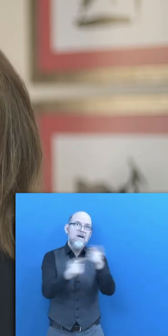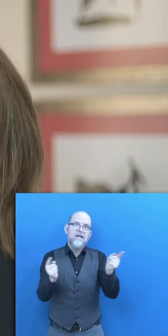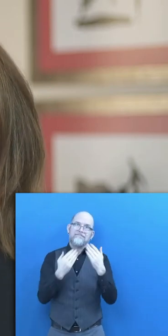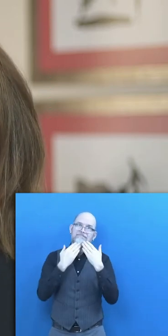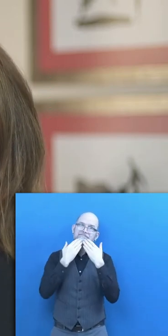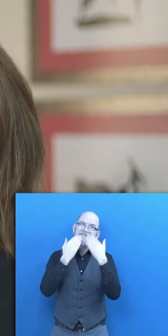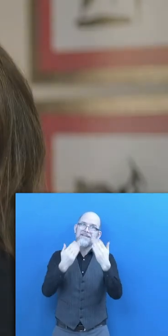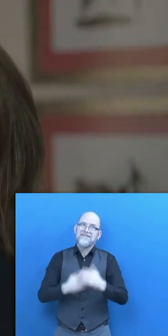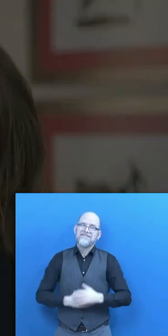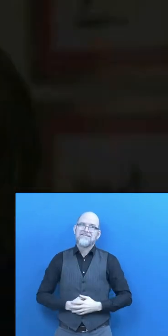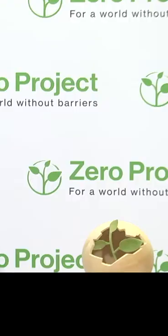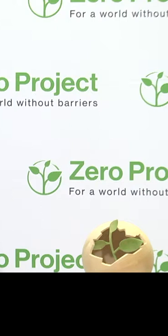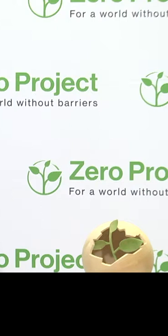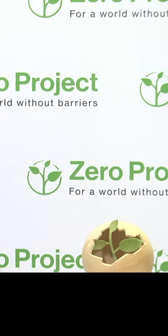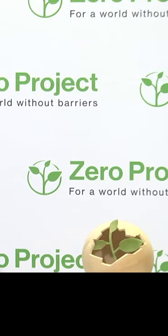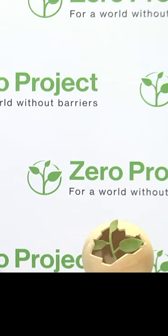Thank you very much.